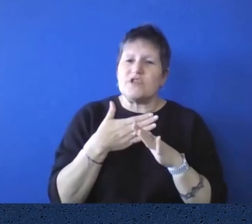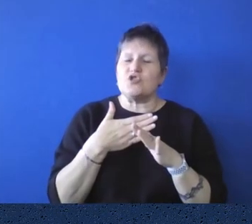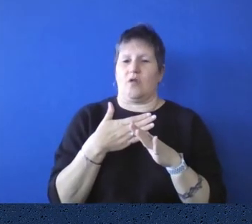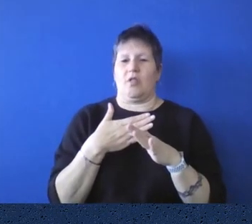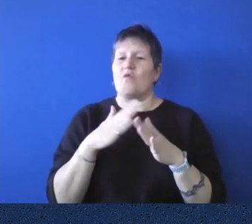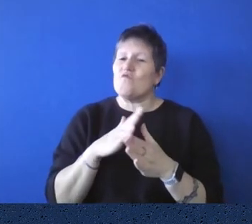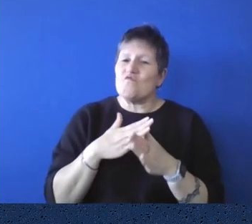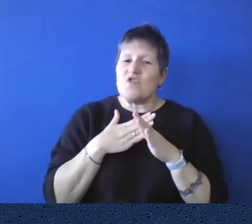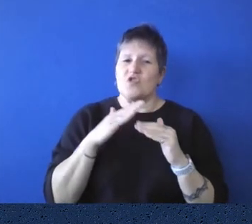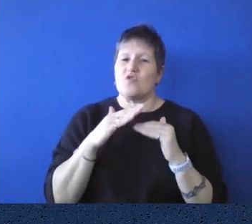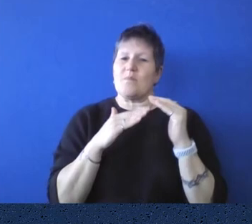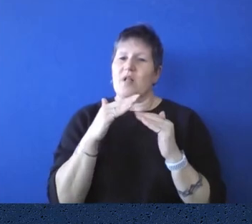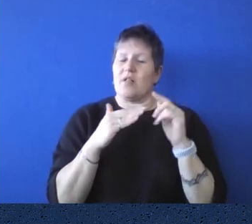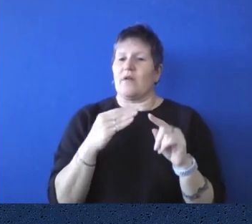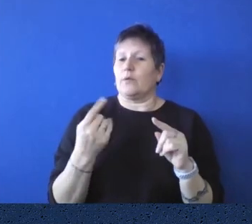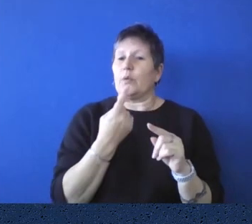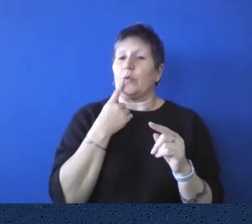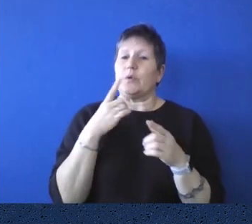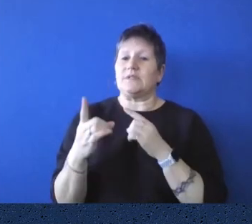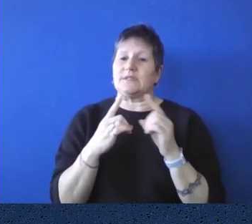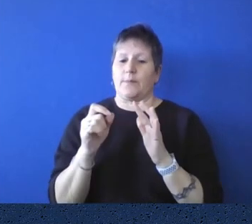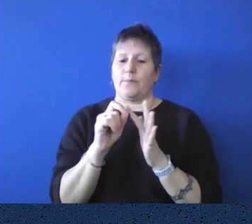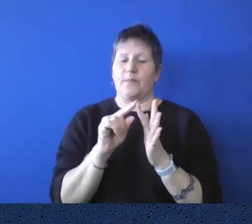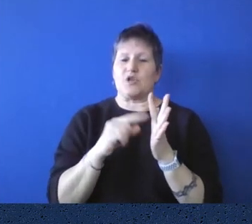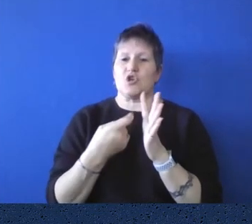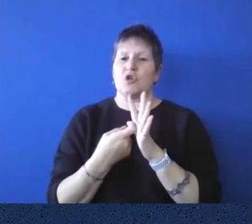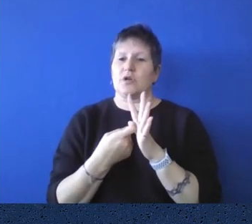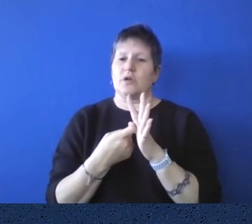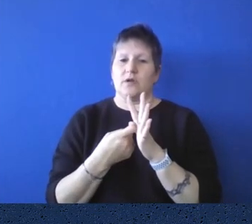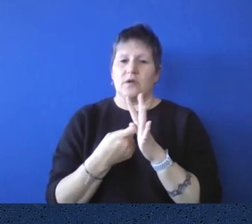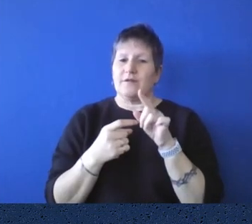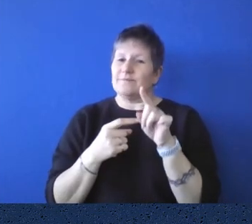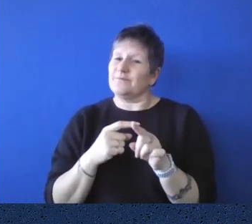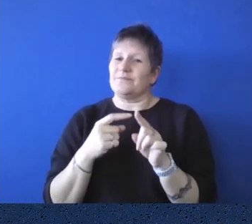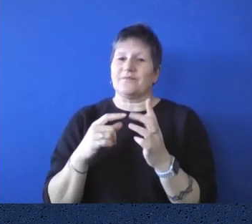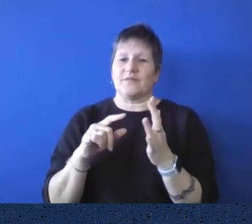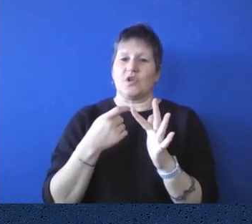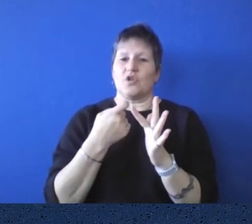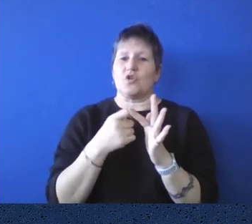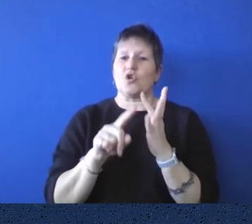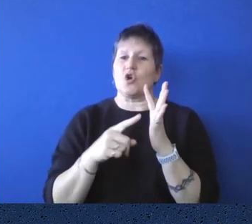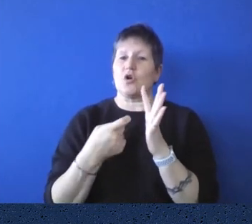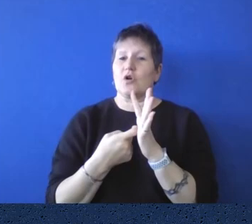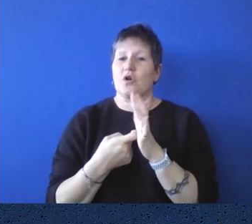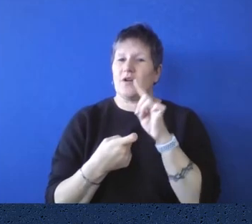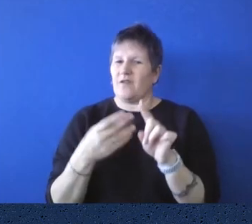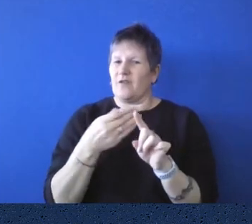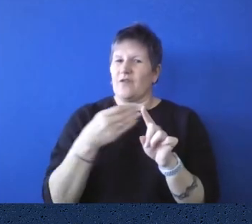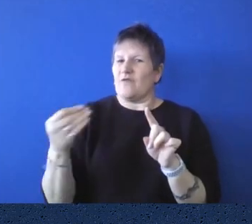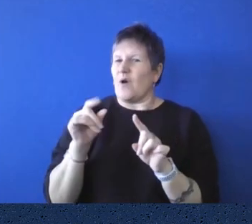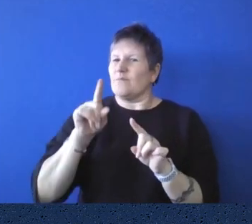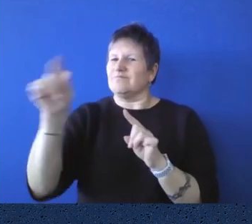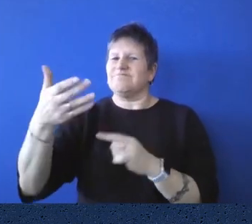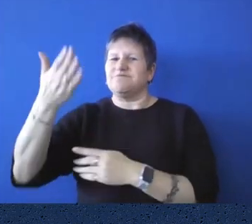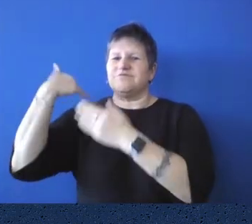designed by architect Peter Kerr. And he not only designed the architecture, a classical Roman style, he also designed the beautiful furniture that we